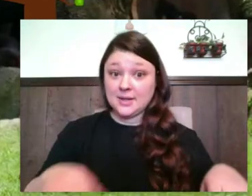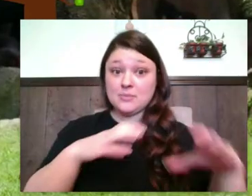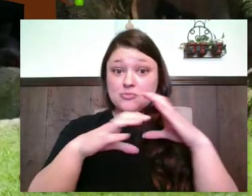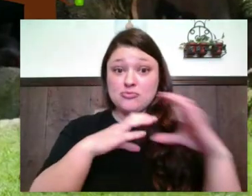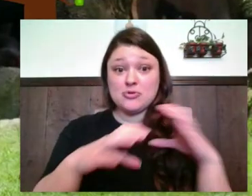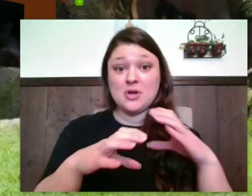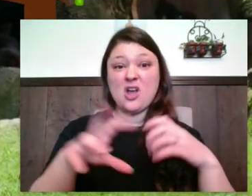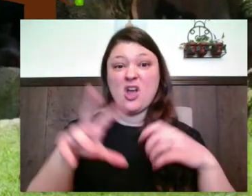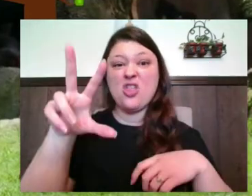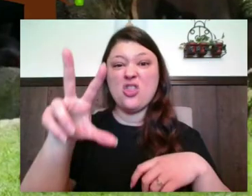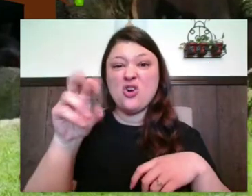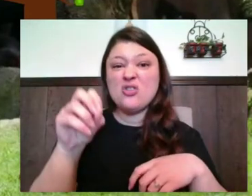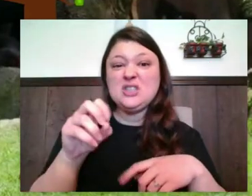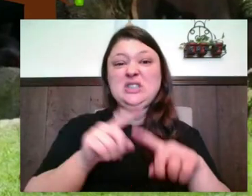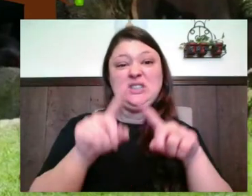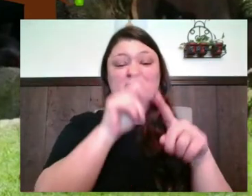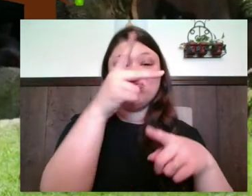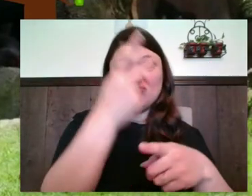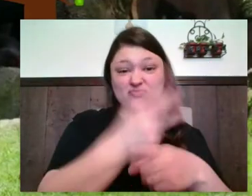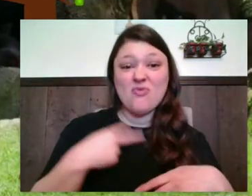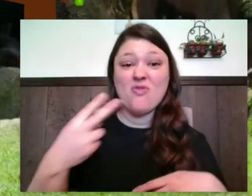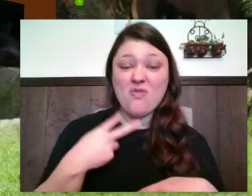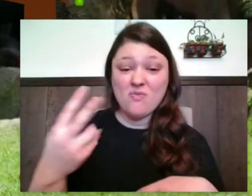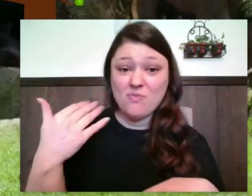over 30 different vocalizations.